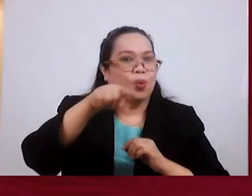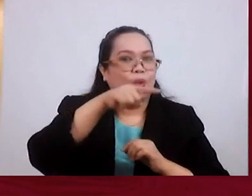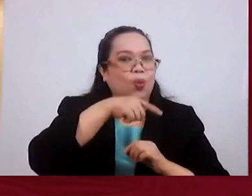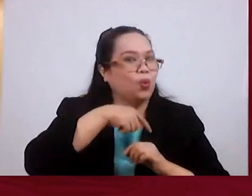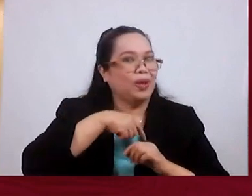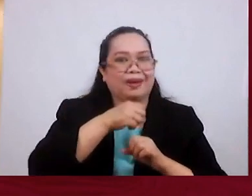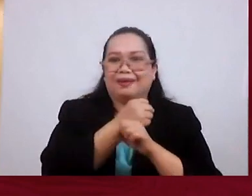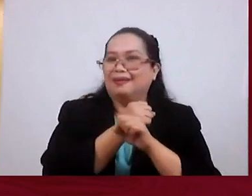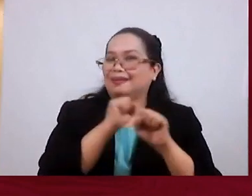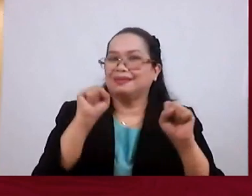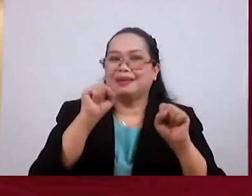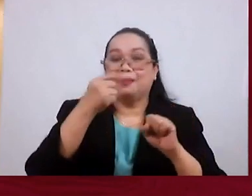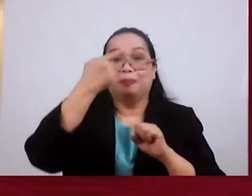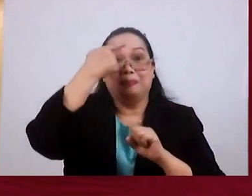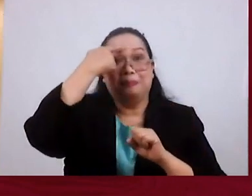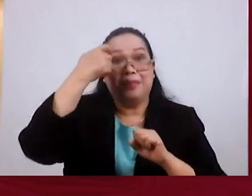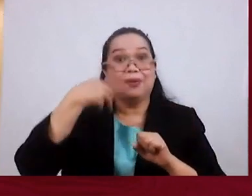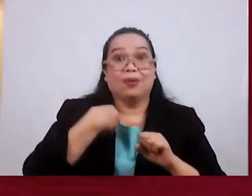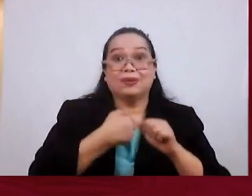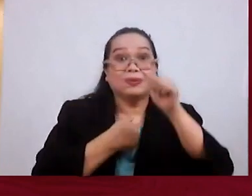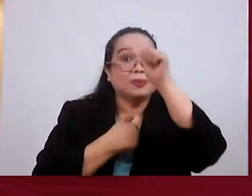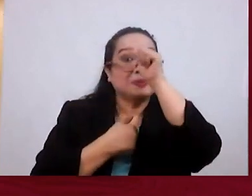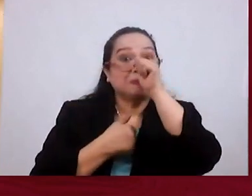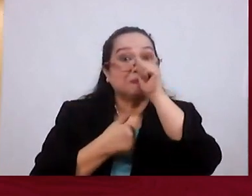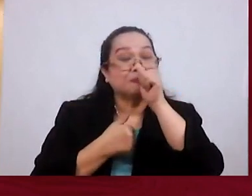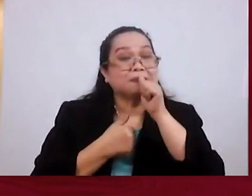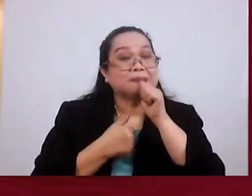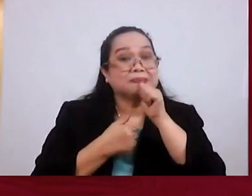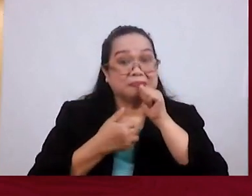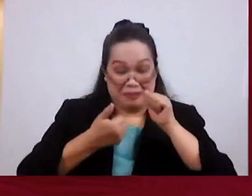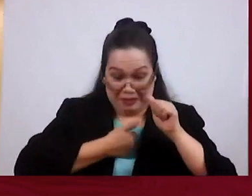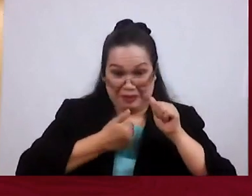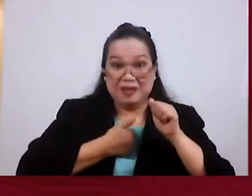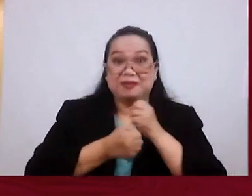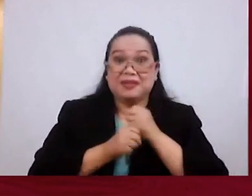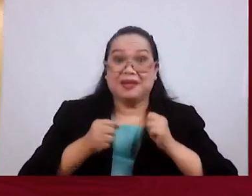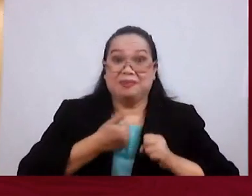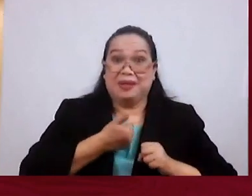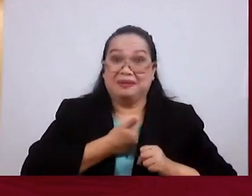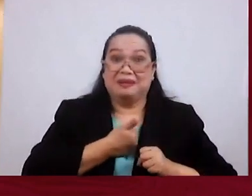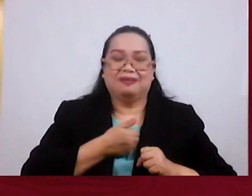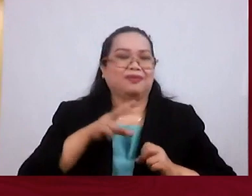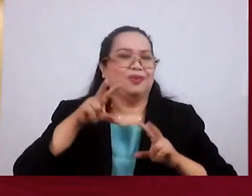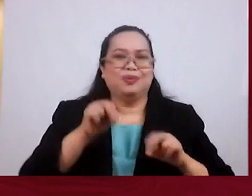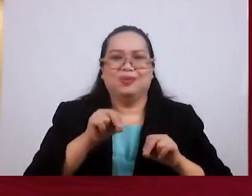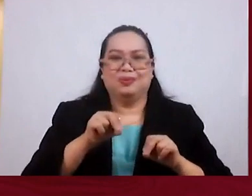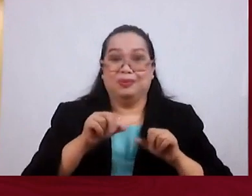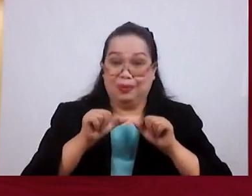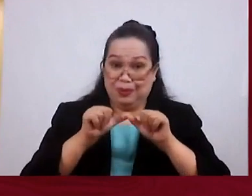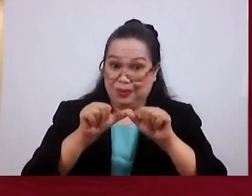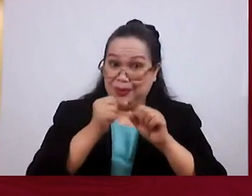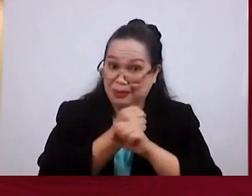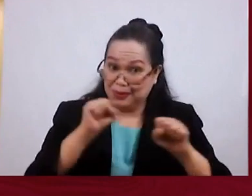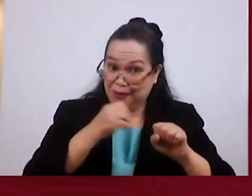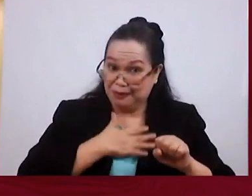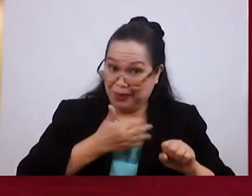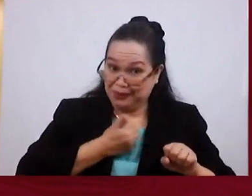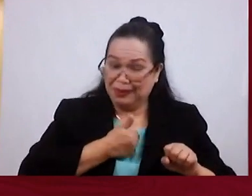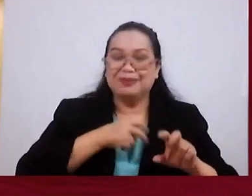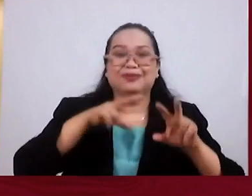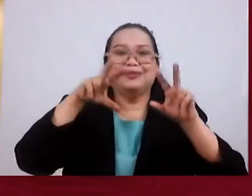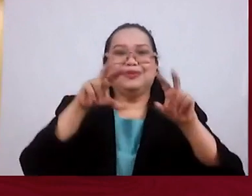Saved Because We Persist We Cannot Save Ourselves Nor Can We Continue Saving Ourselves